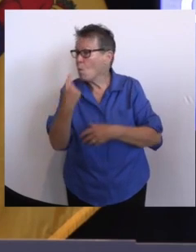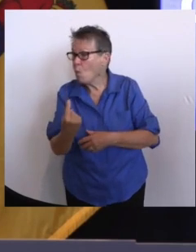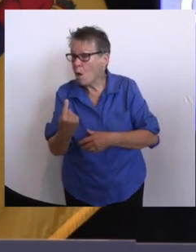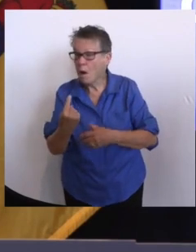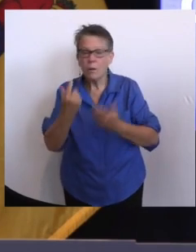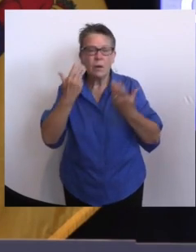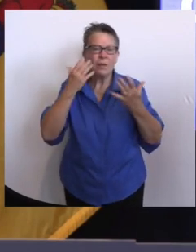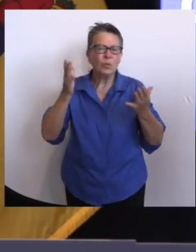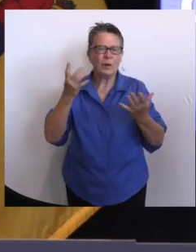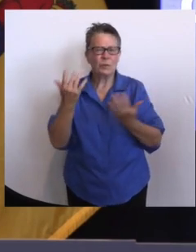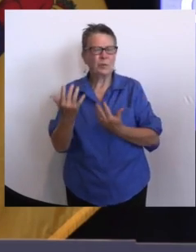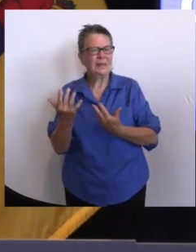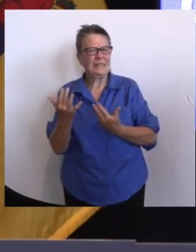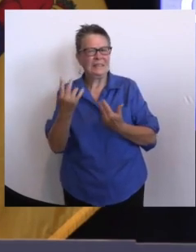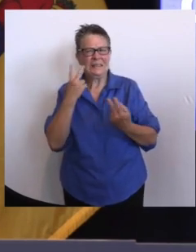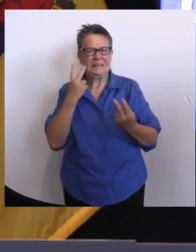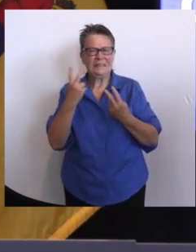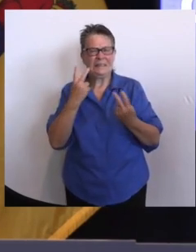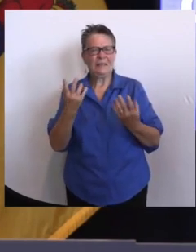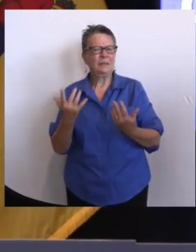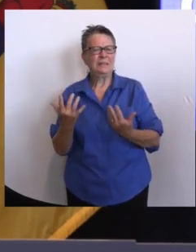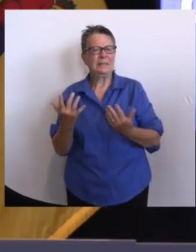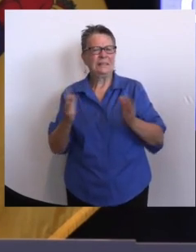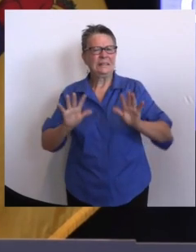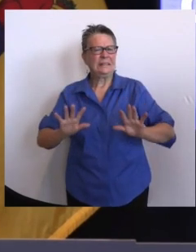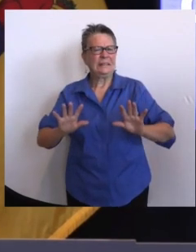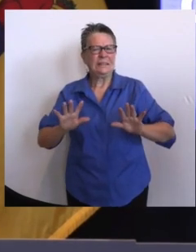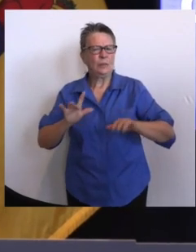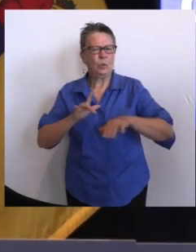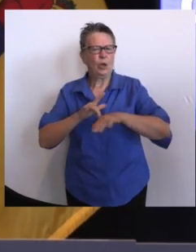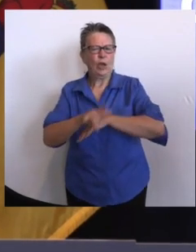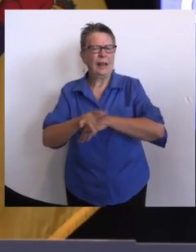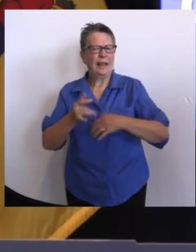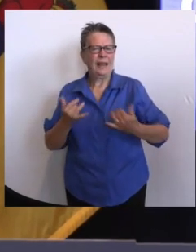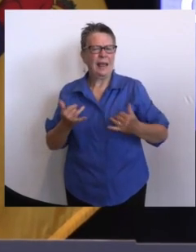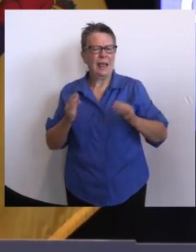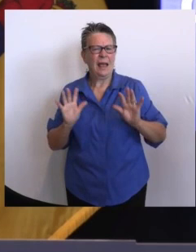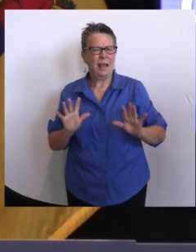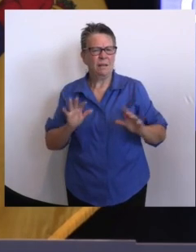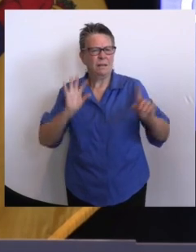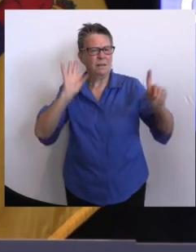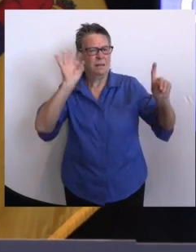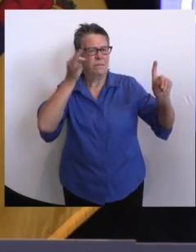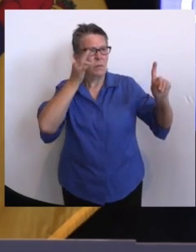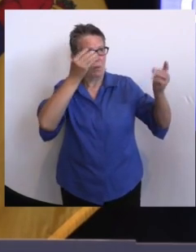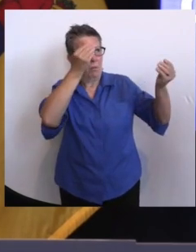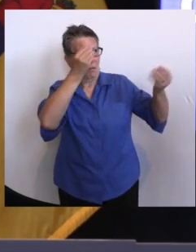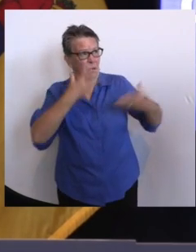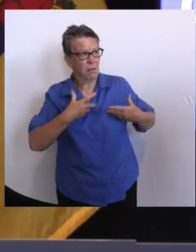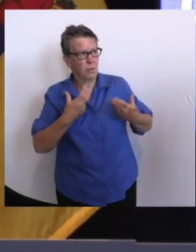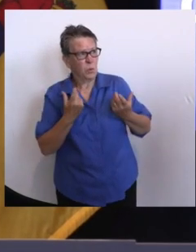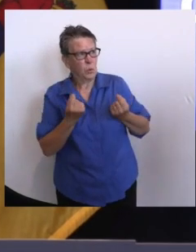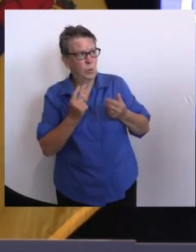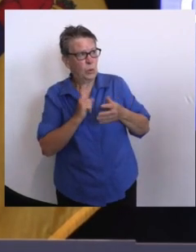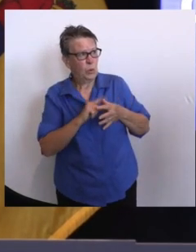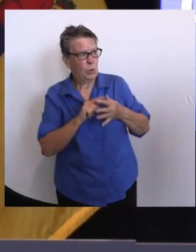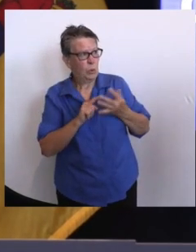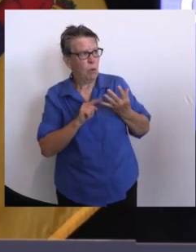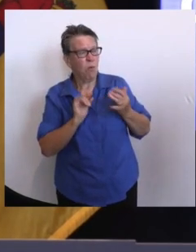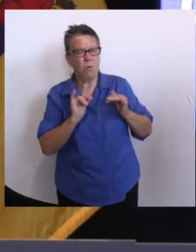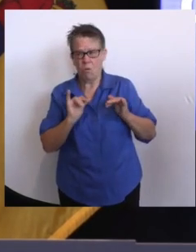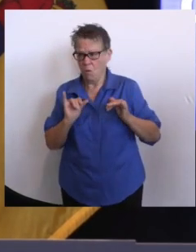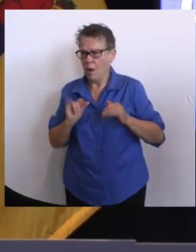certainty sooner than later, as you can imagine, uh, which we don't have yet from the feds. So God willing, we'll get that sooner than later. Ed, uh,